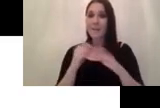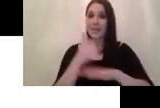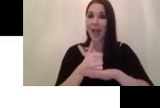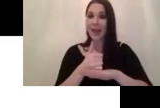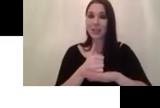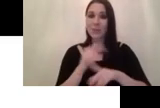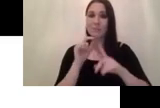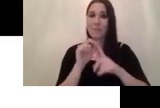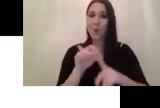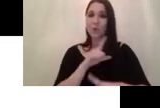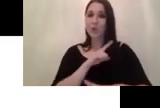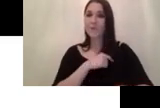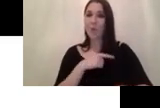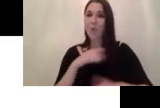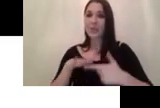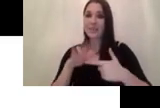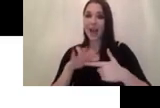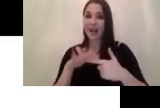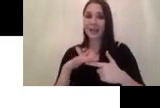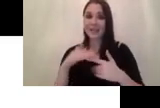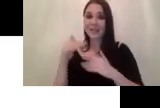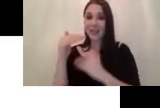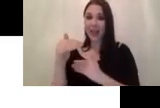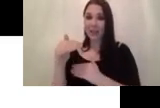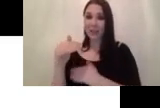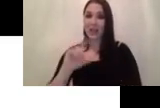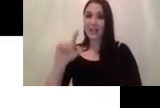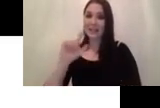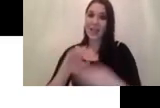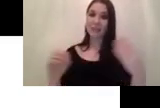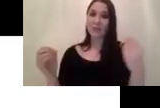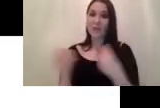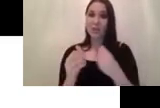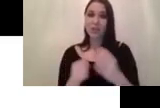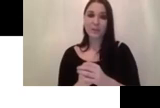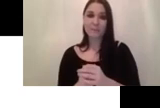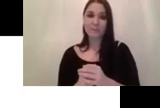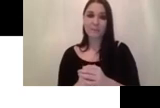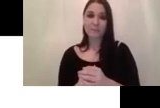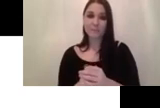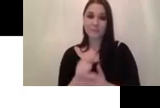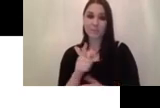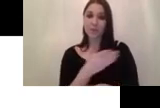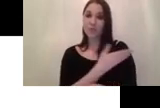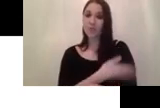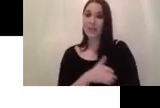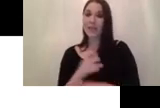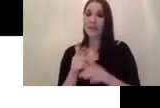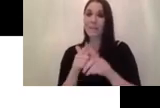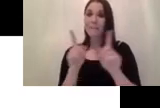for the second stage classification regression in this case it's the green boxes that are selected